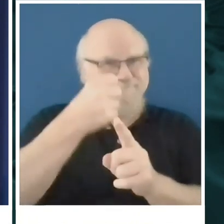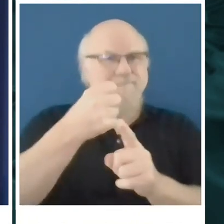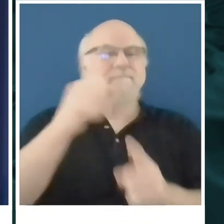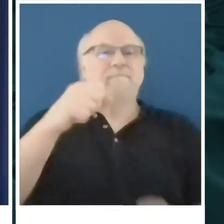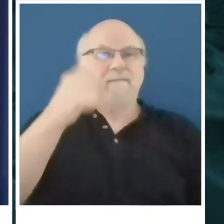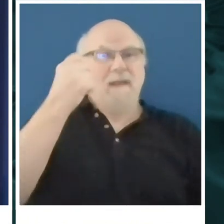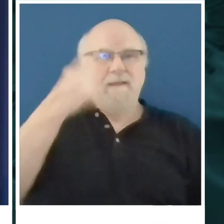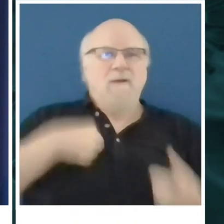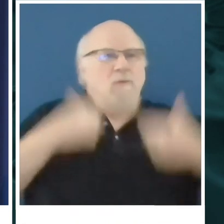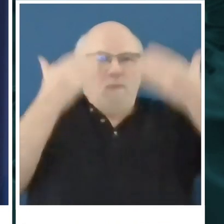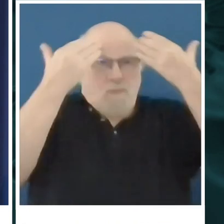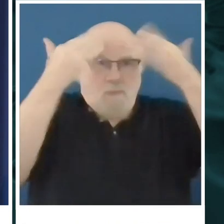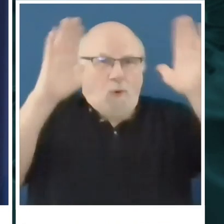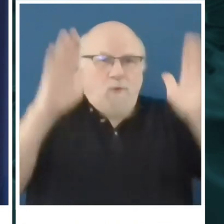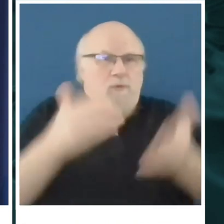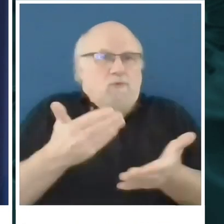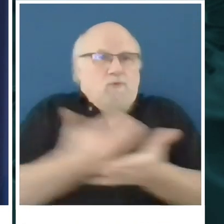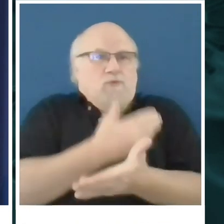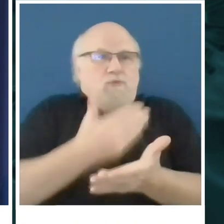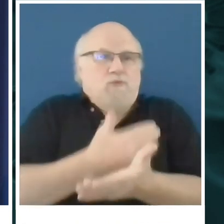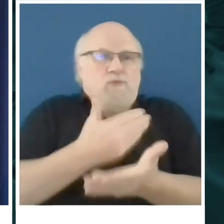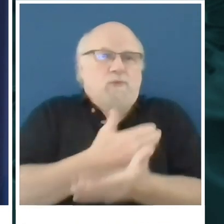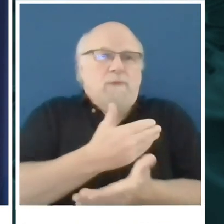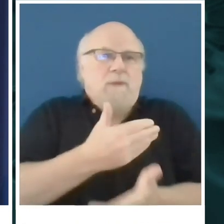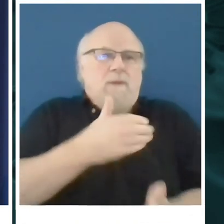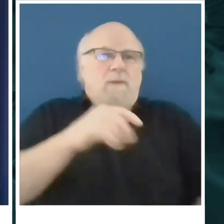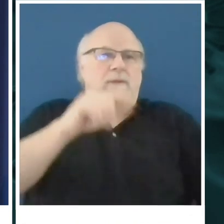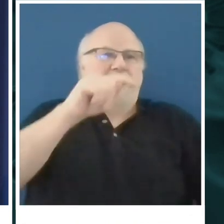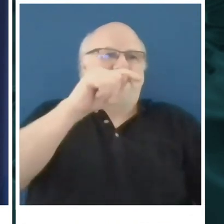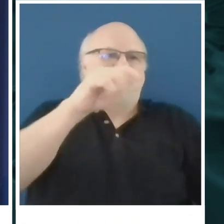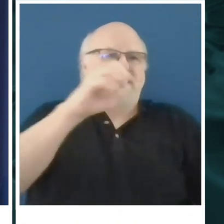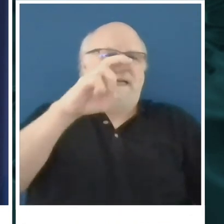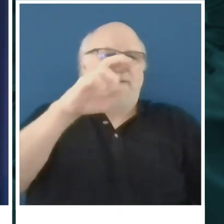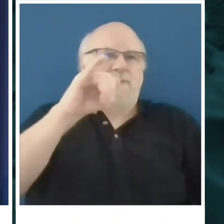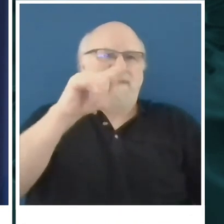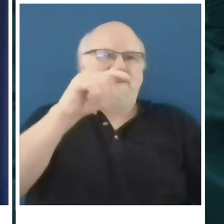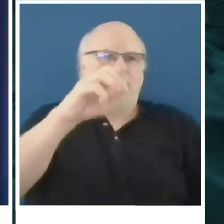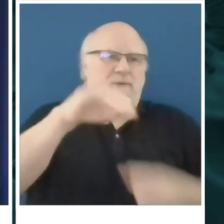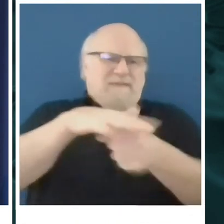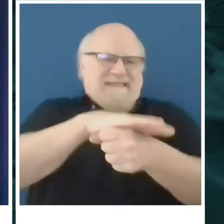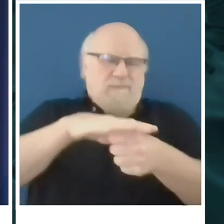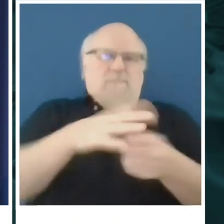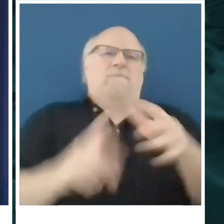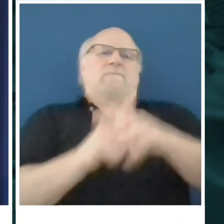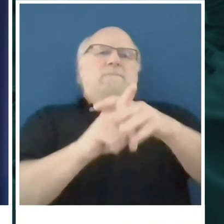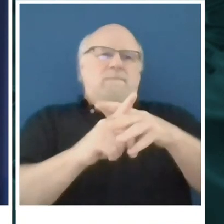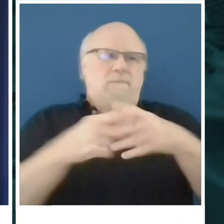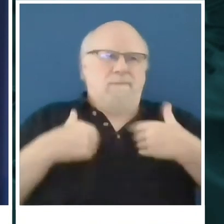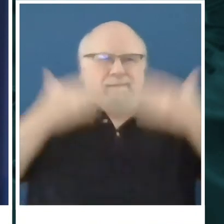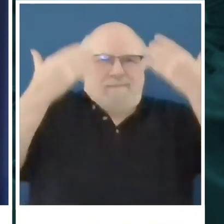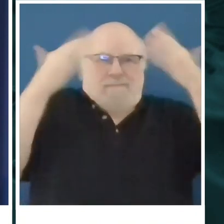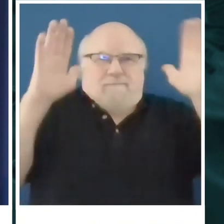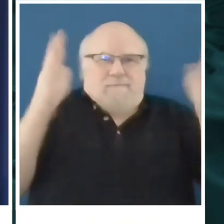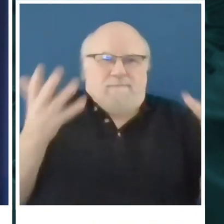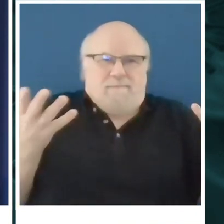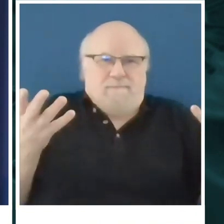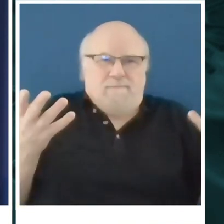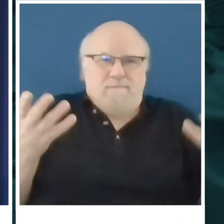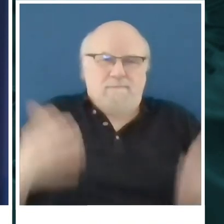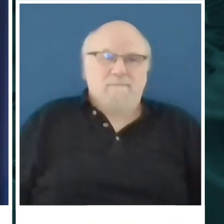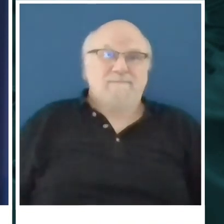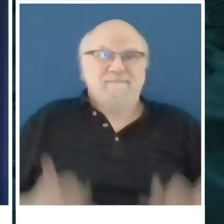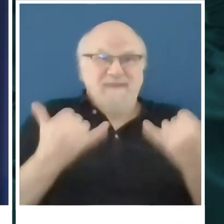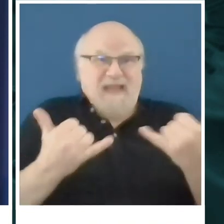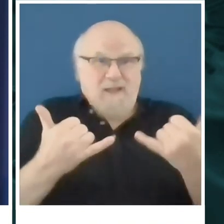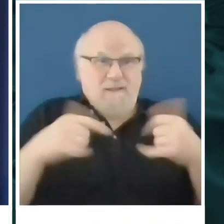whereas recessions in the past have hit certain industries and certain marketplaces. This is widespread because